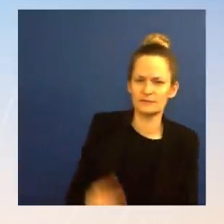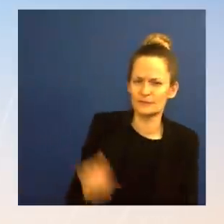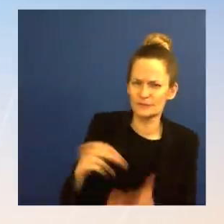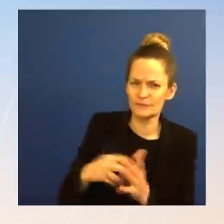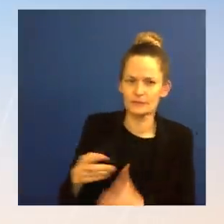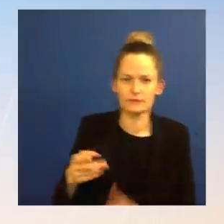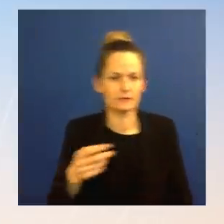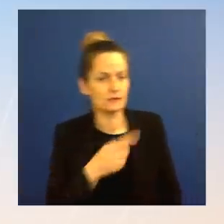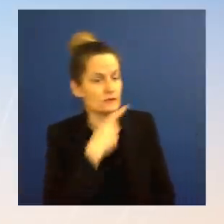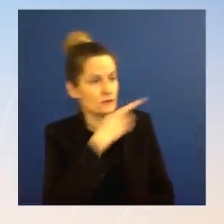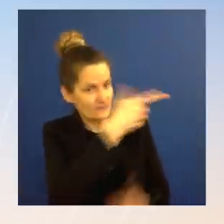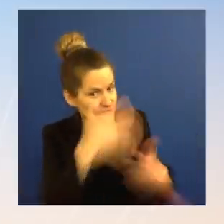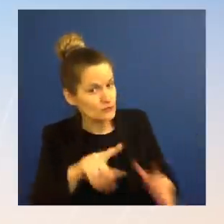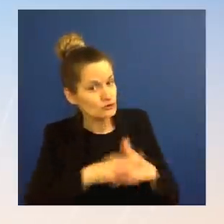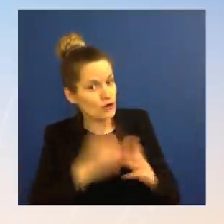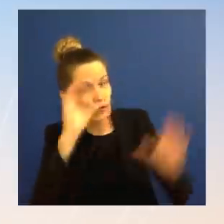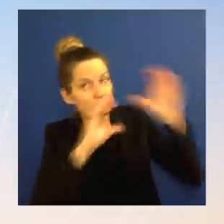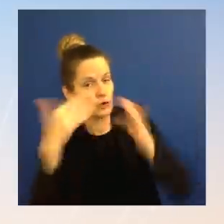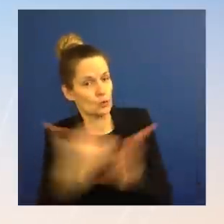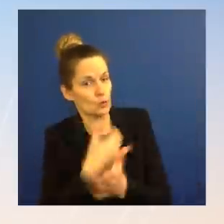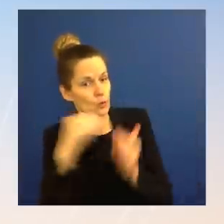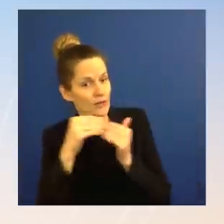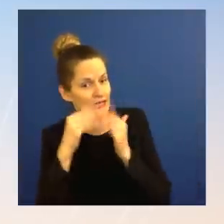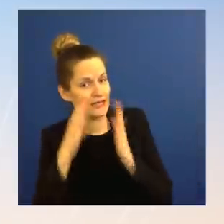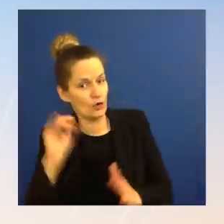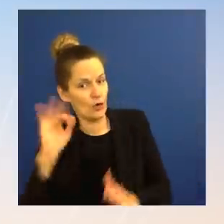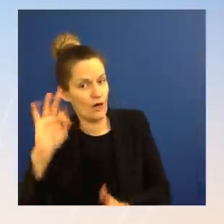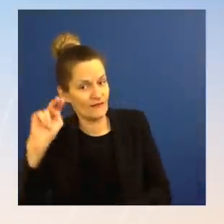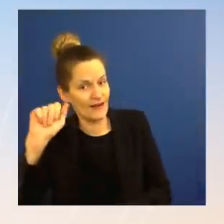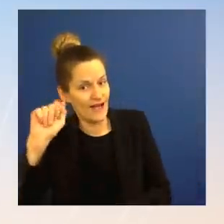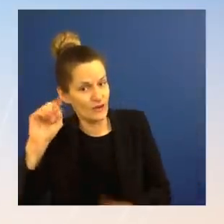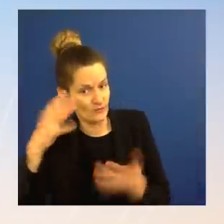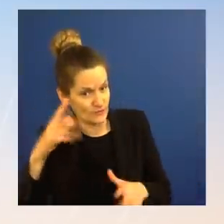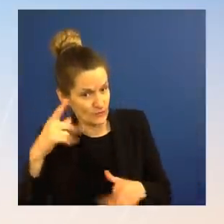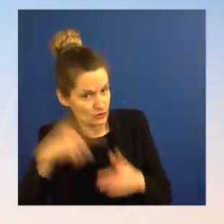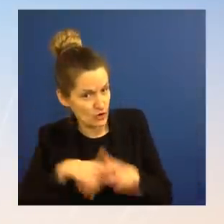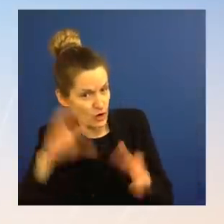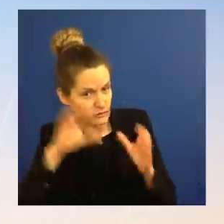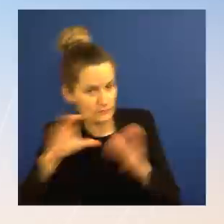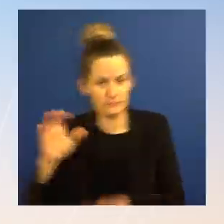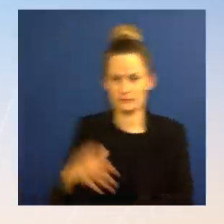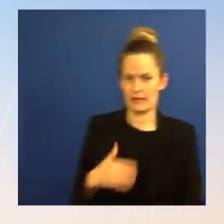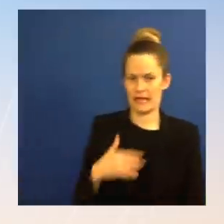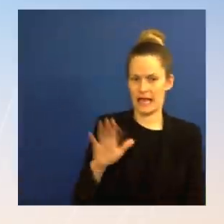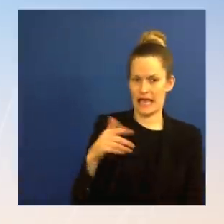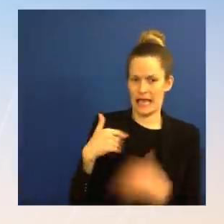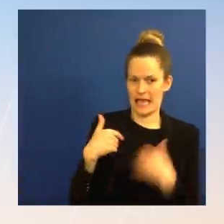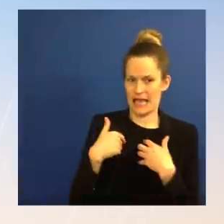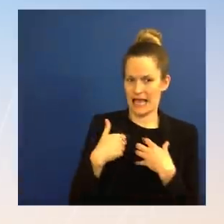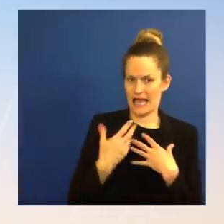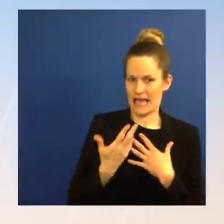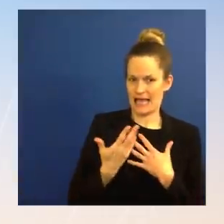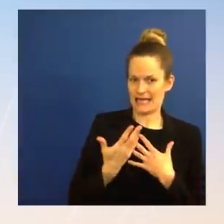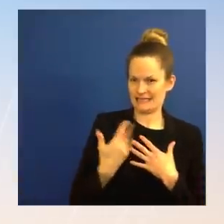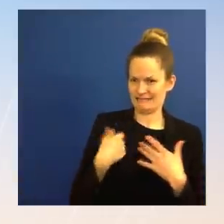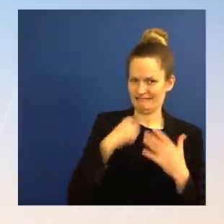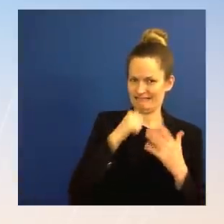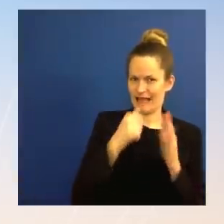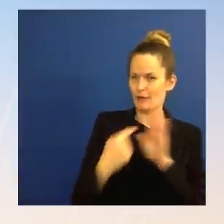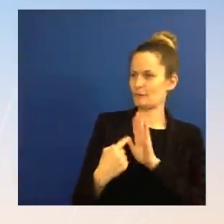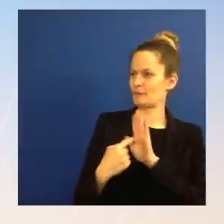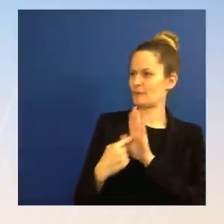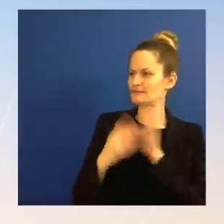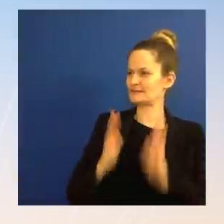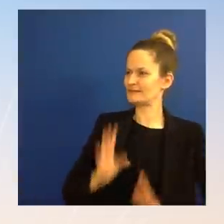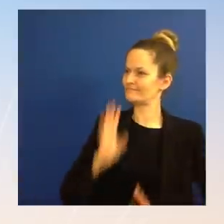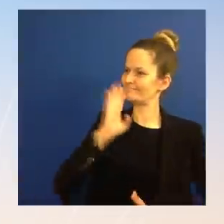determine that. I don't I'm not a spokesperson for the NATO alliance, so I would certainly point you to them to speak to that in any further detail. Go ahead. The I want